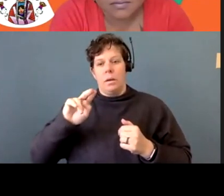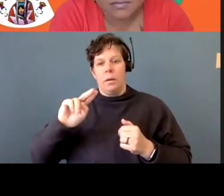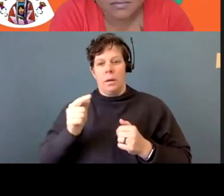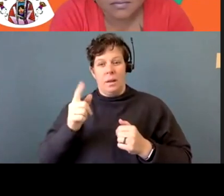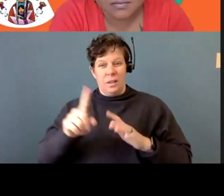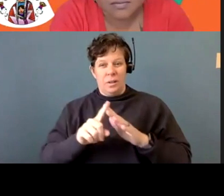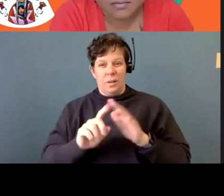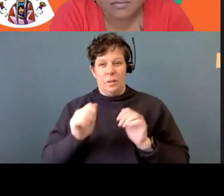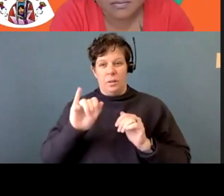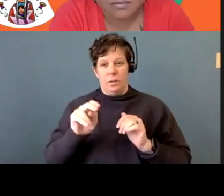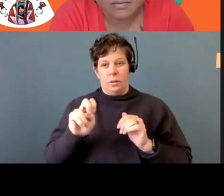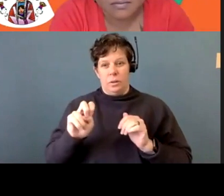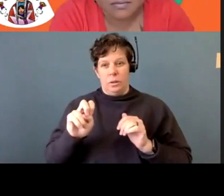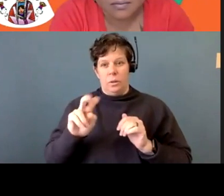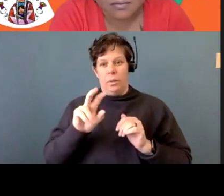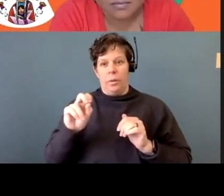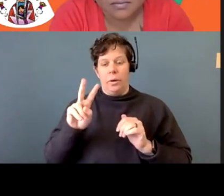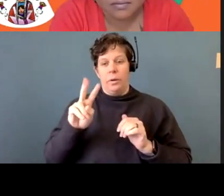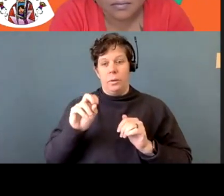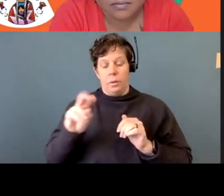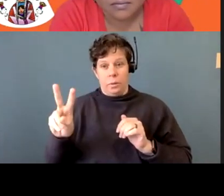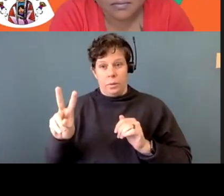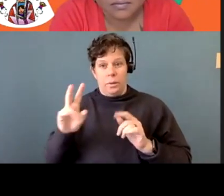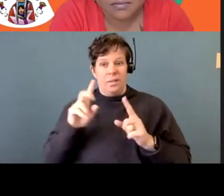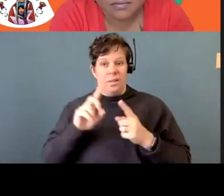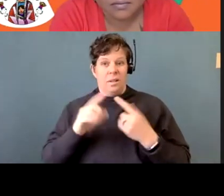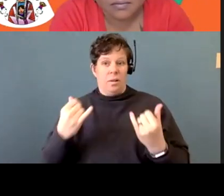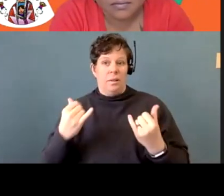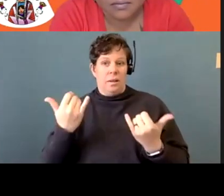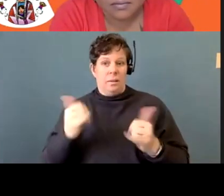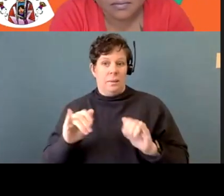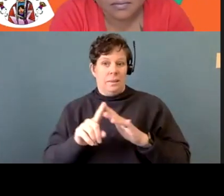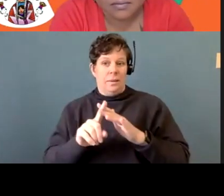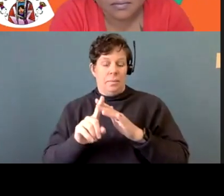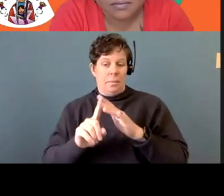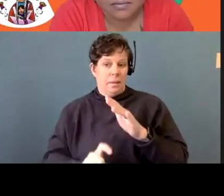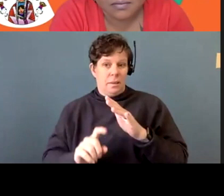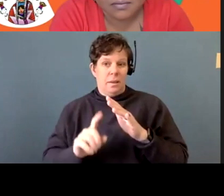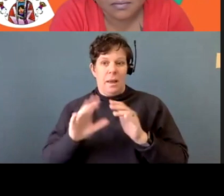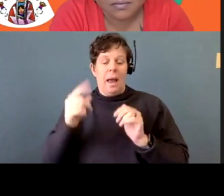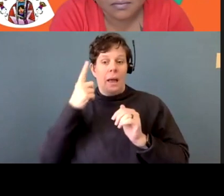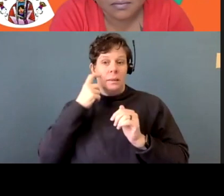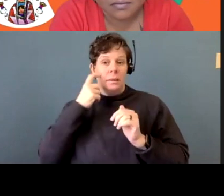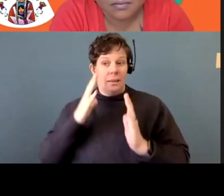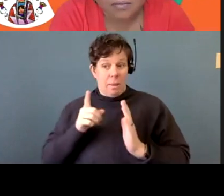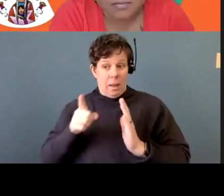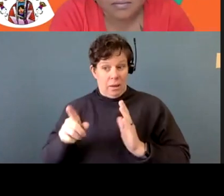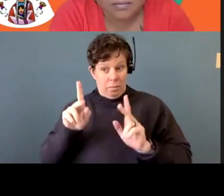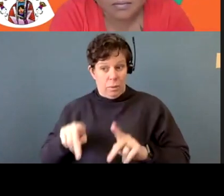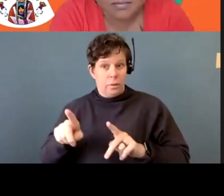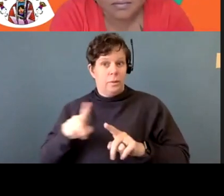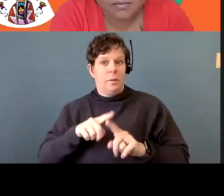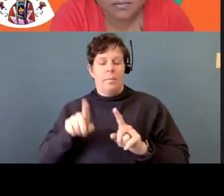2002. And until this day, she's still missing. And there's a suspect, but they choose not to name him anymore